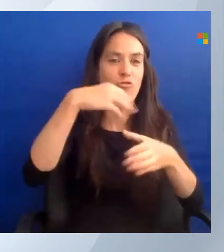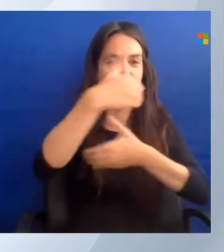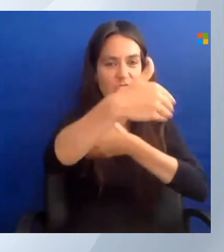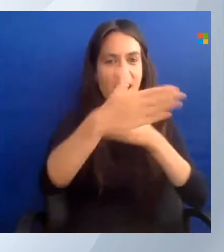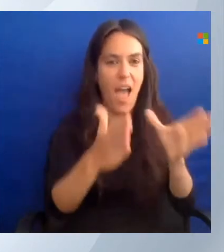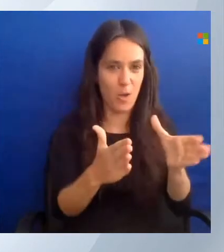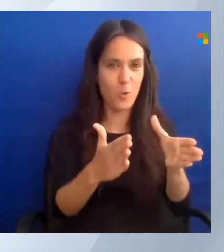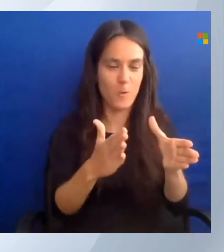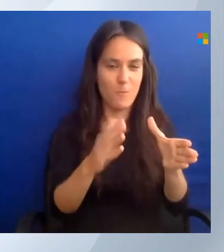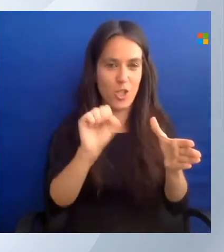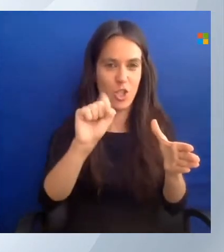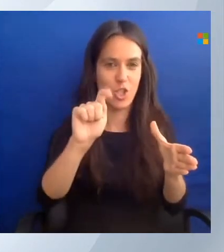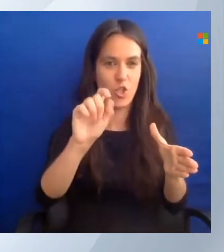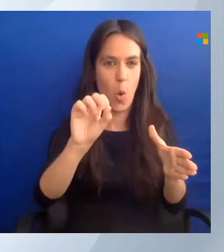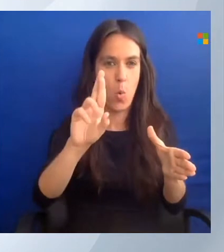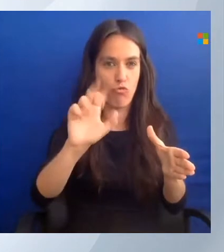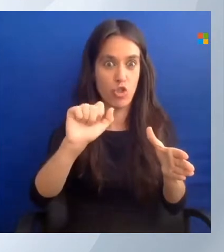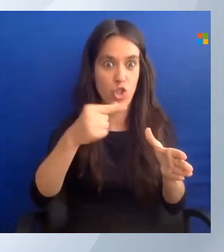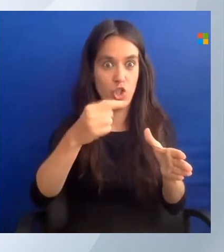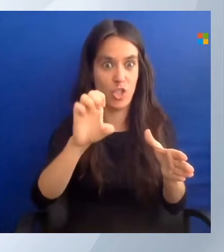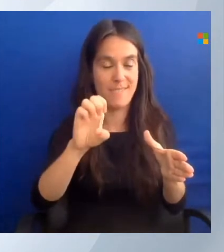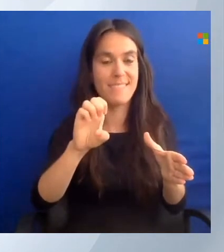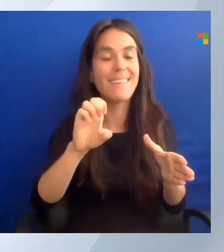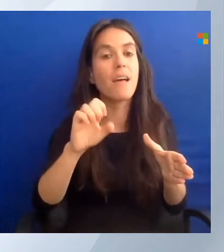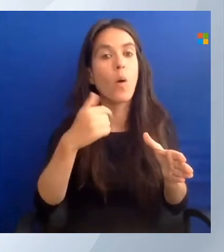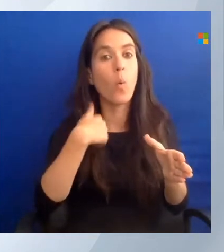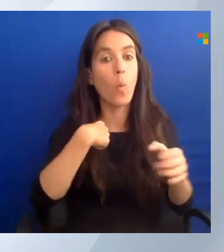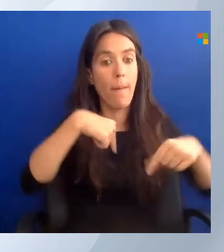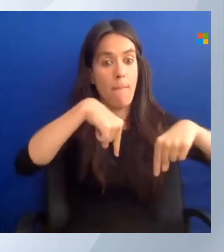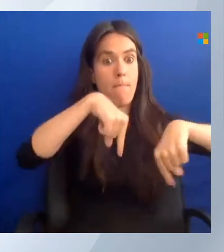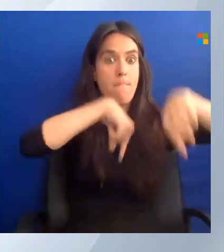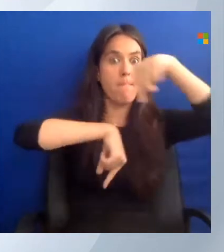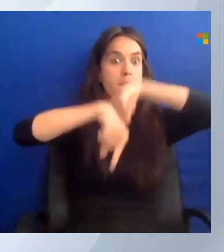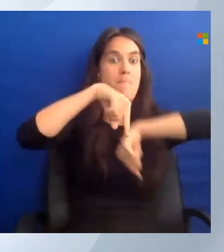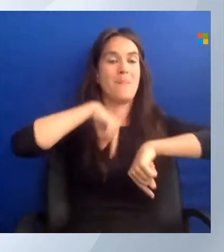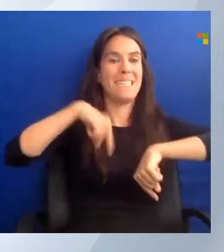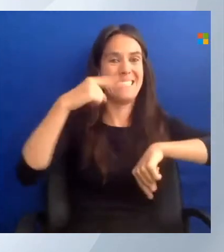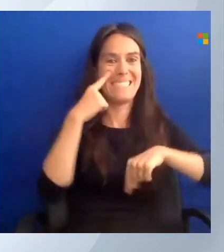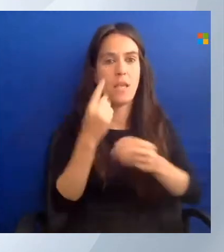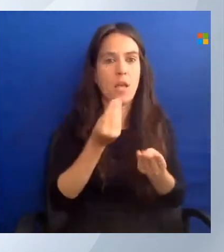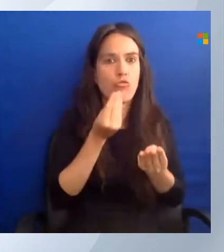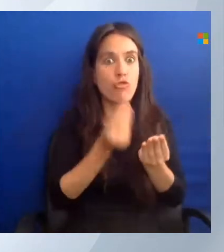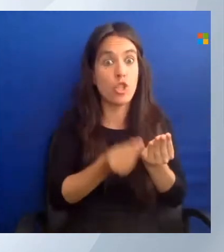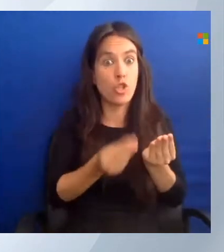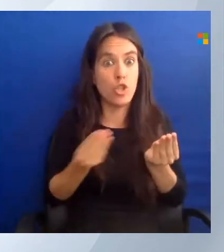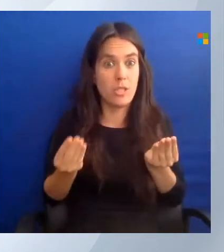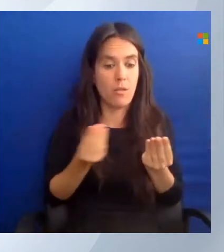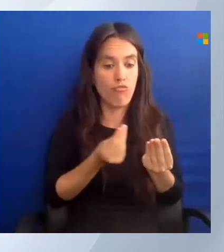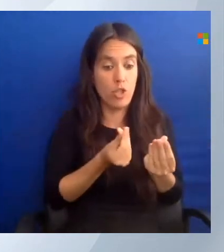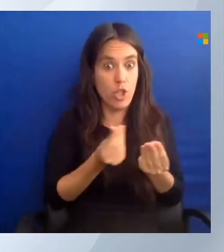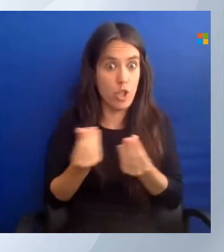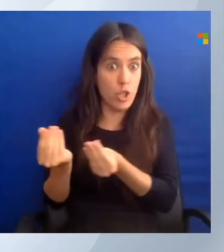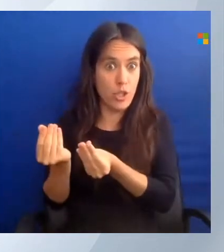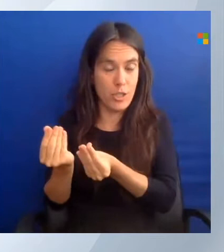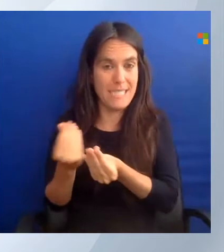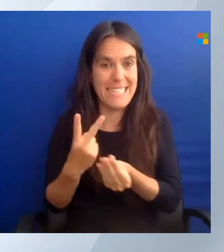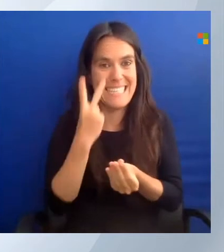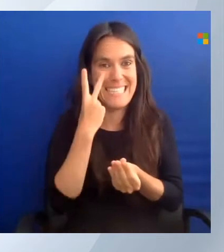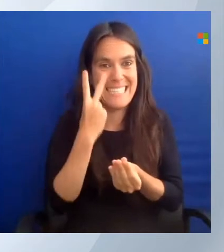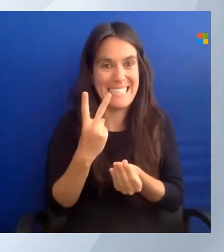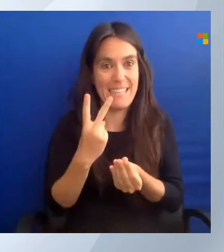And if we move back here to resources, I can find here that